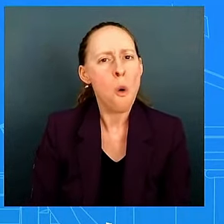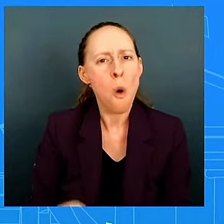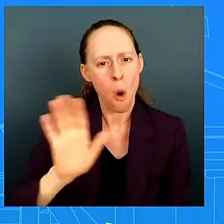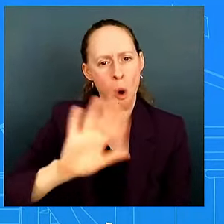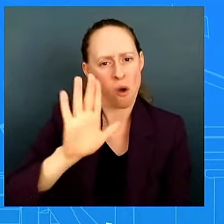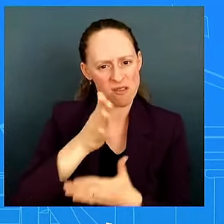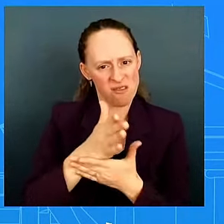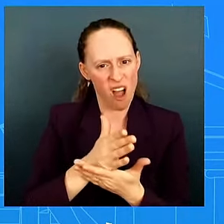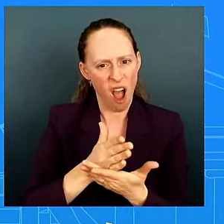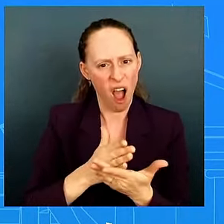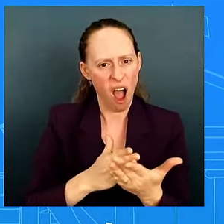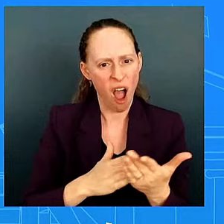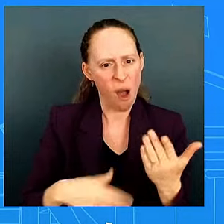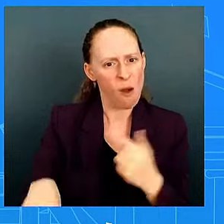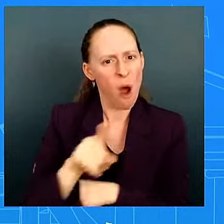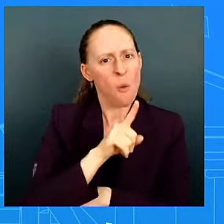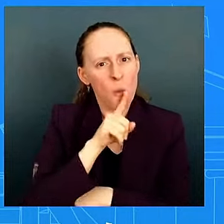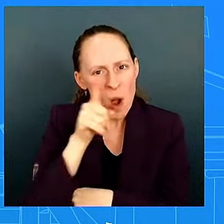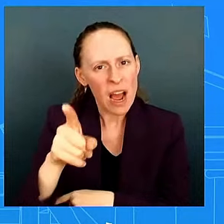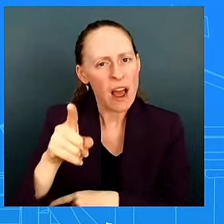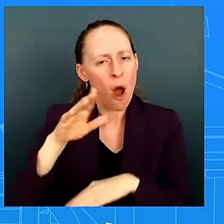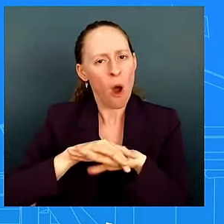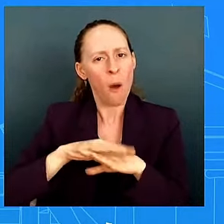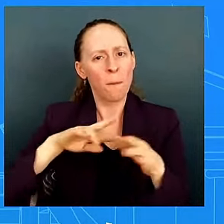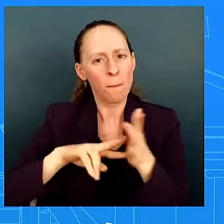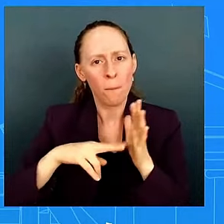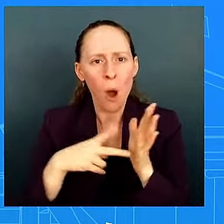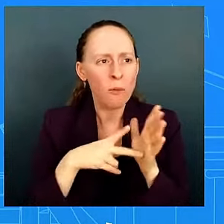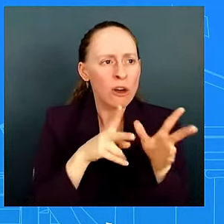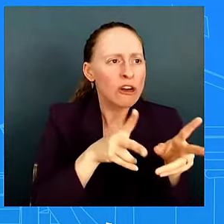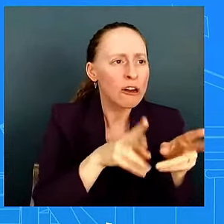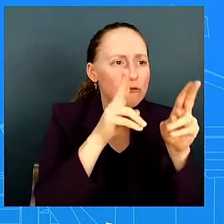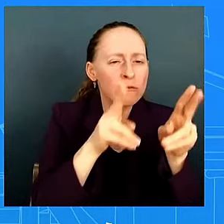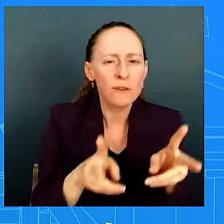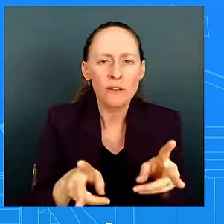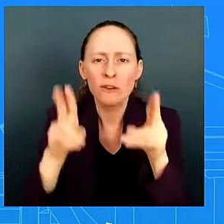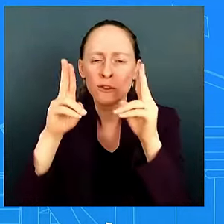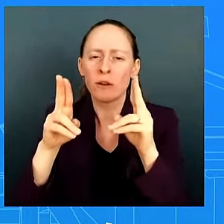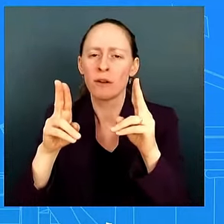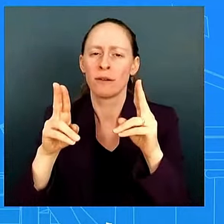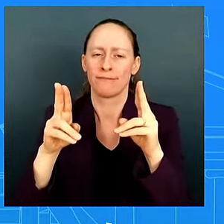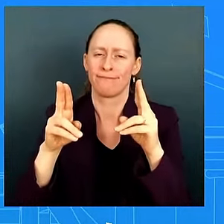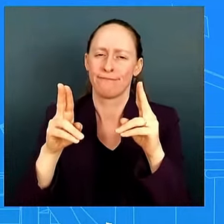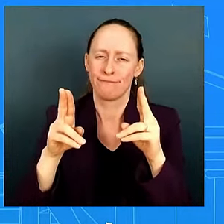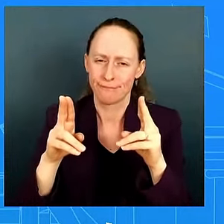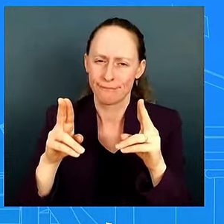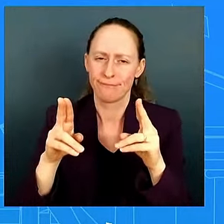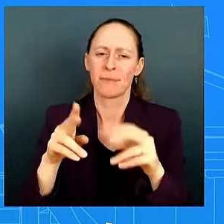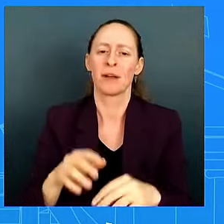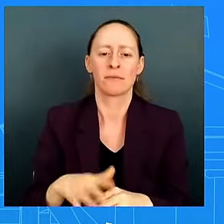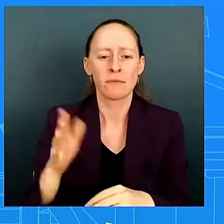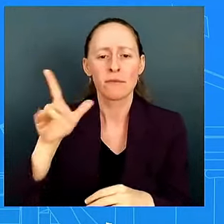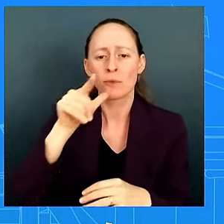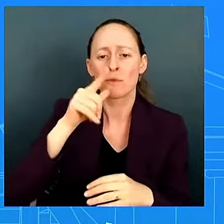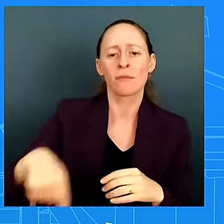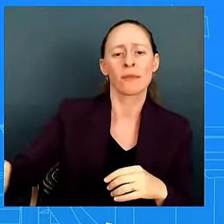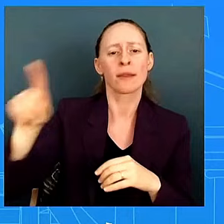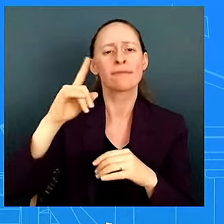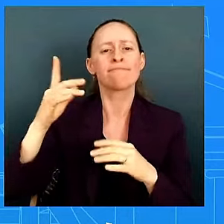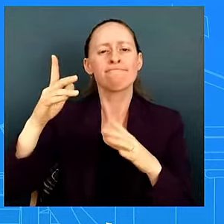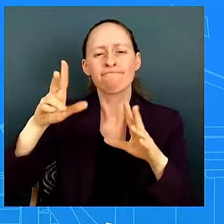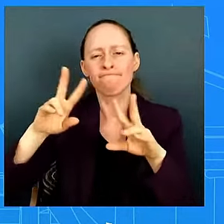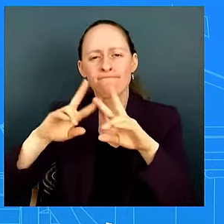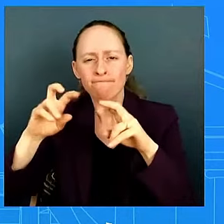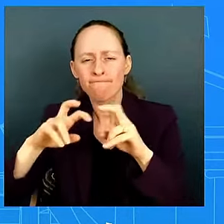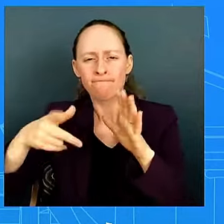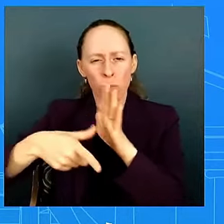and look independent mainstream fact checkers in the press and misinformation experts have been calling out cheap